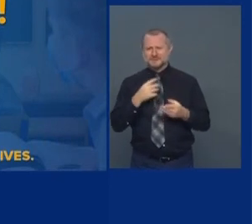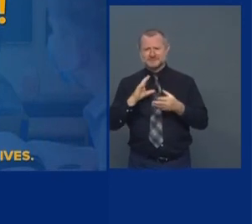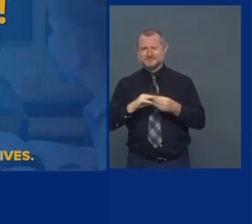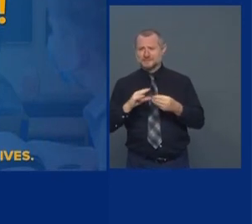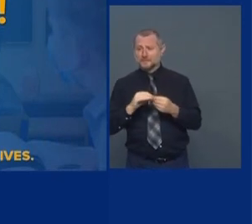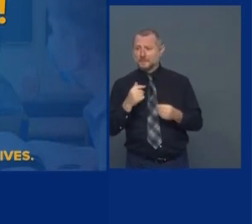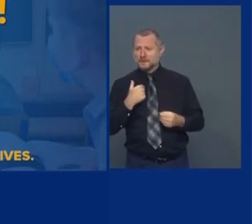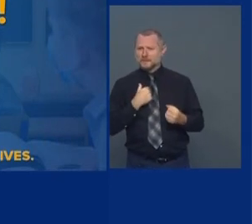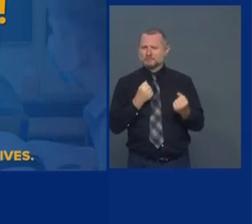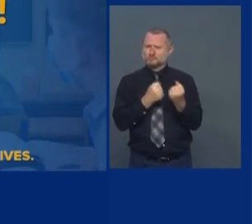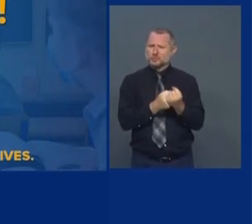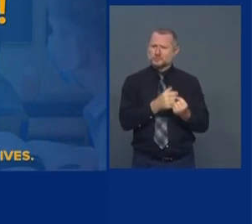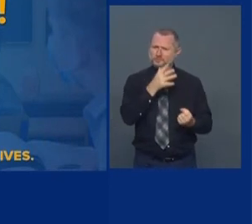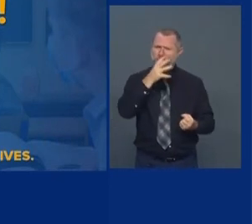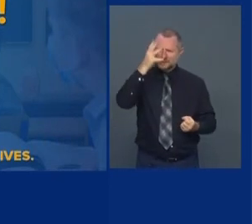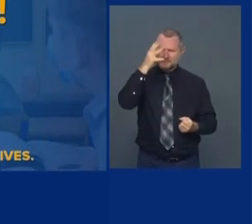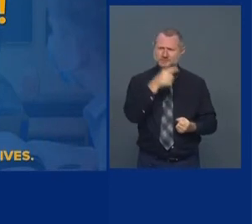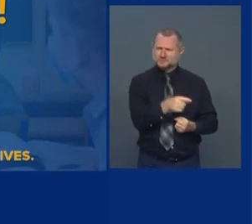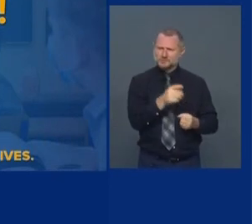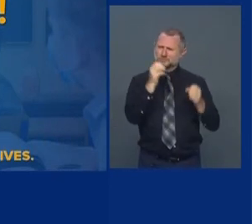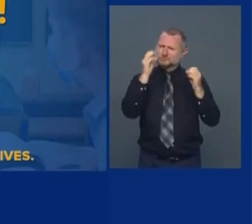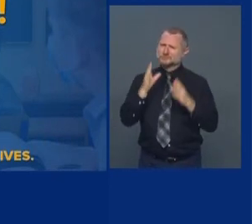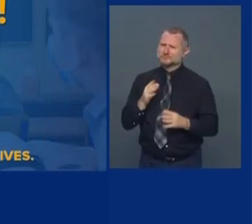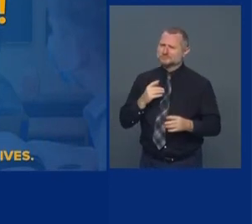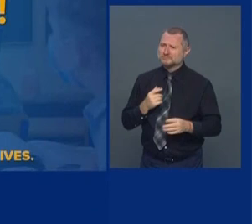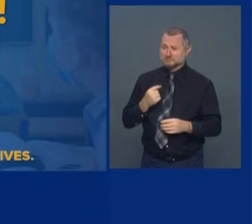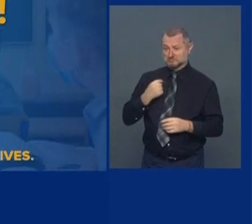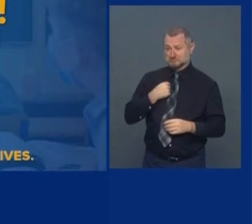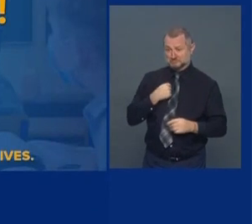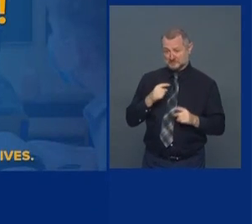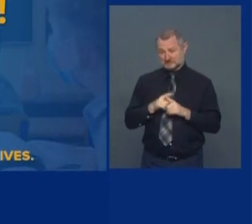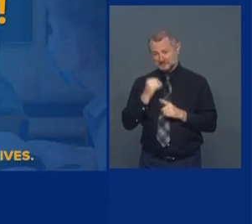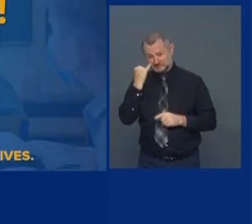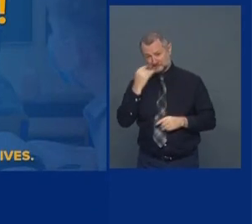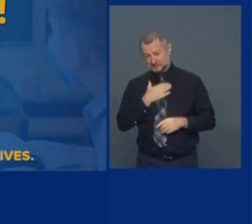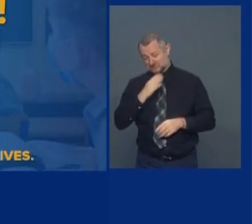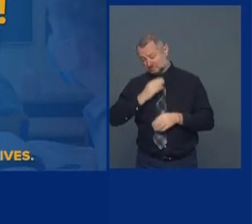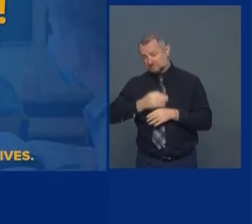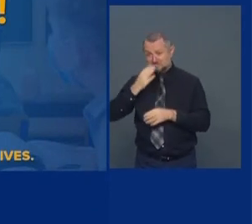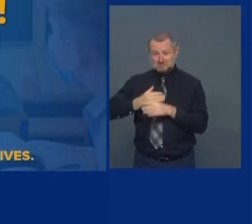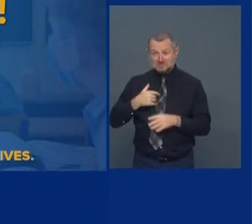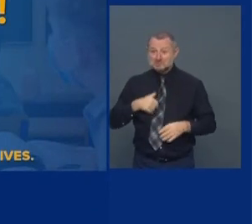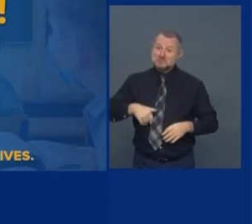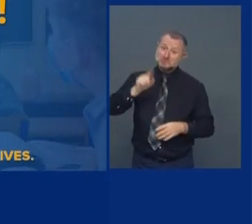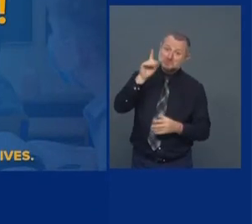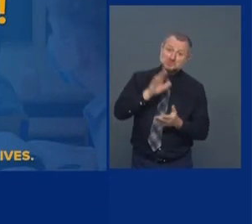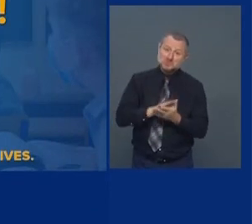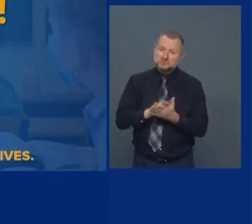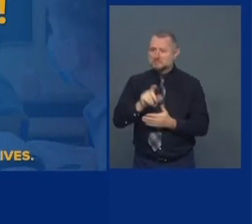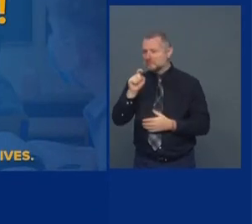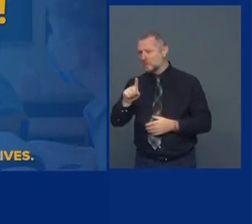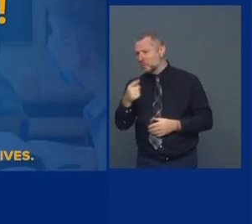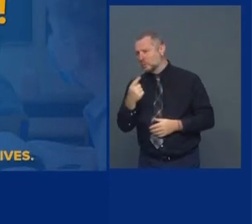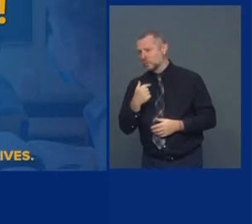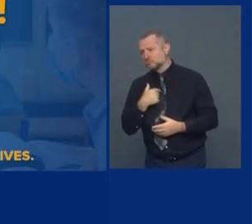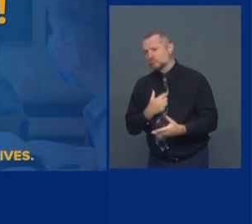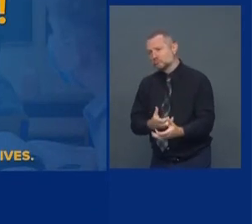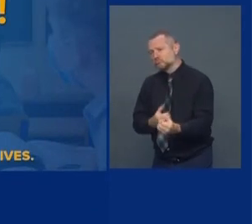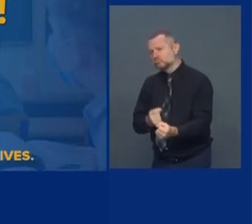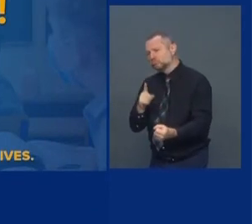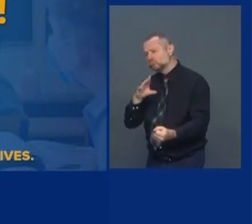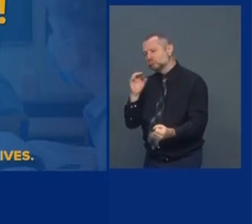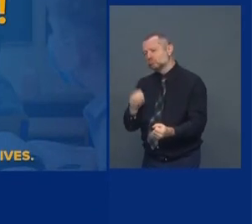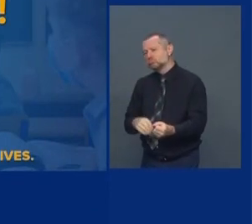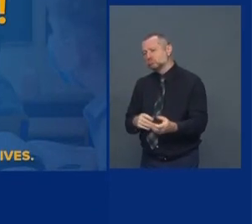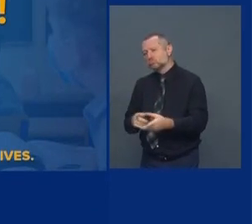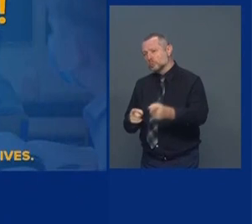and the teachers. If I'm going to make a decision to send my children back to school, I'm going to be darn sure that the plan is smart. They can